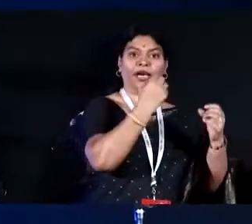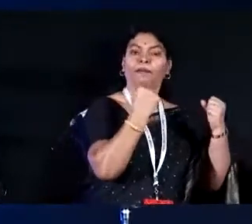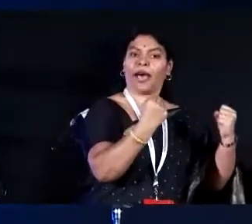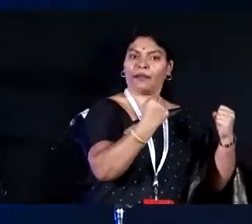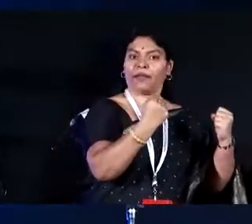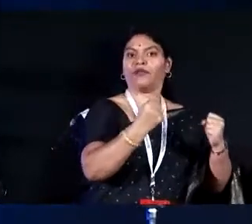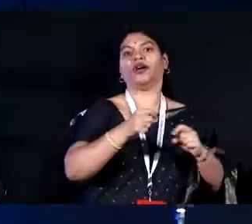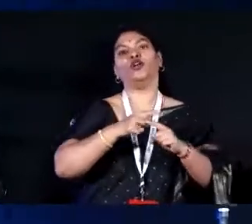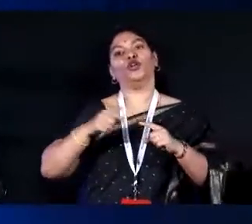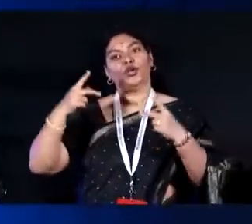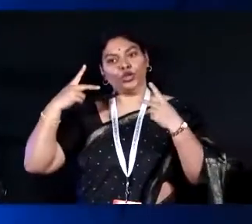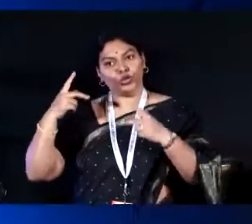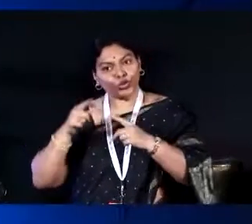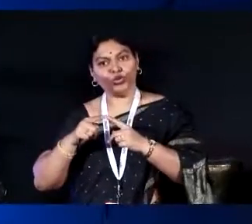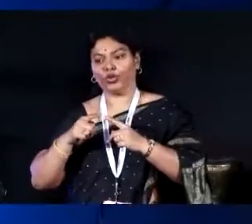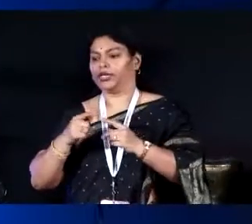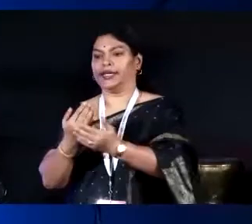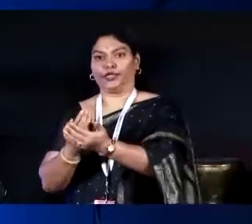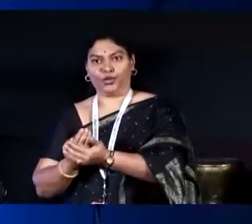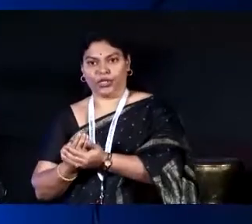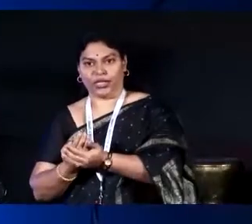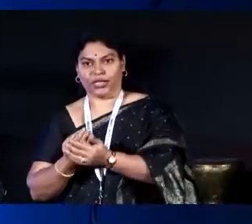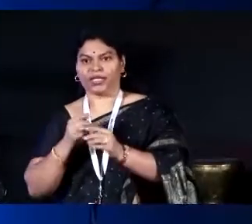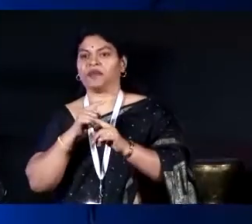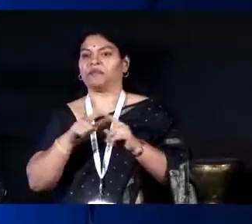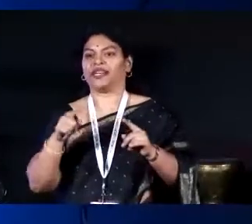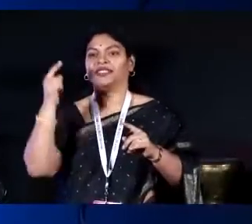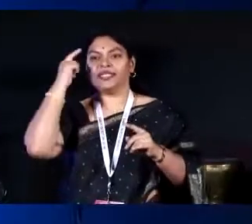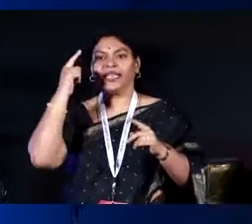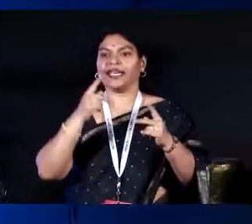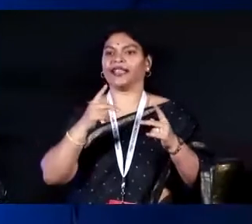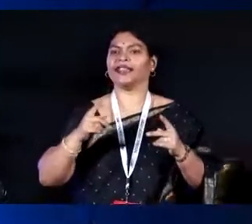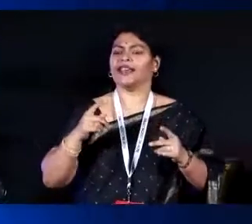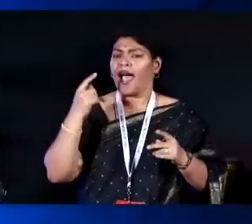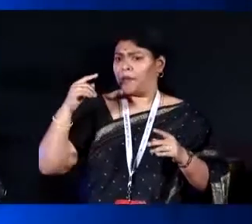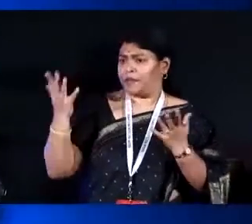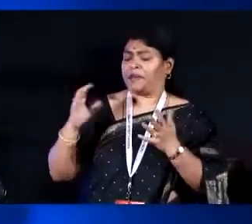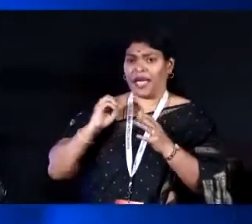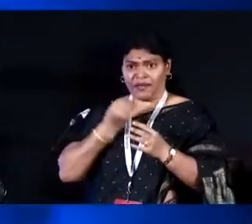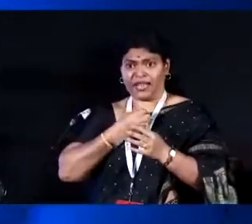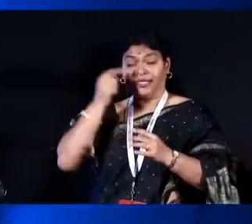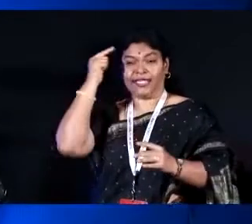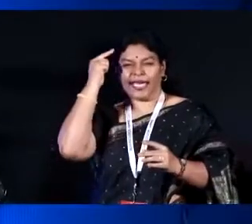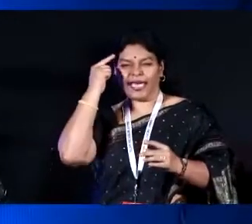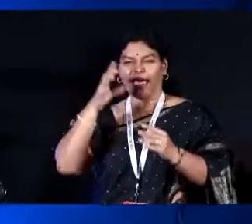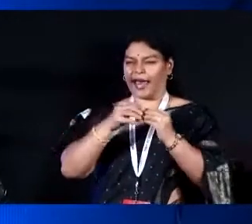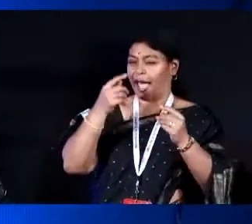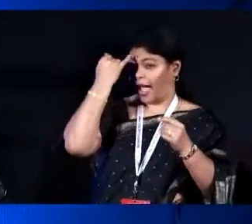natural whatever. But maybe our stories are totally different. Maybe our priorities are totally different.